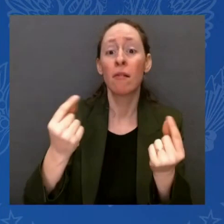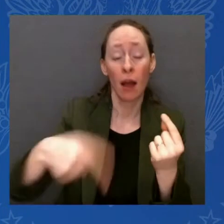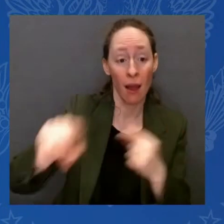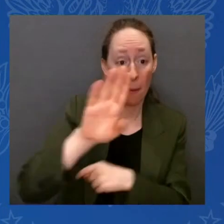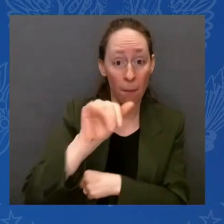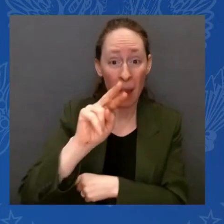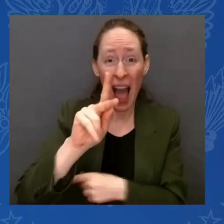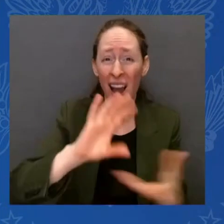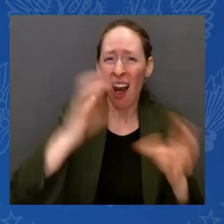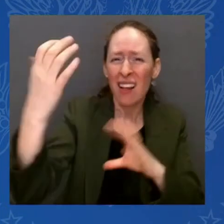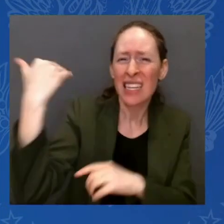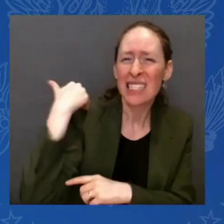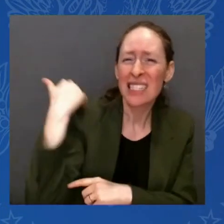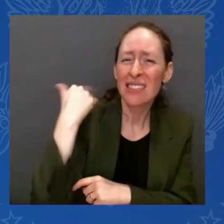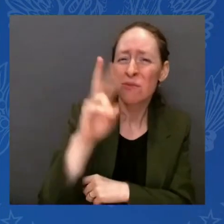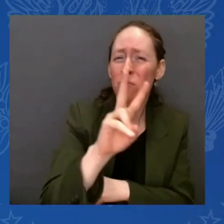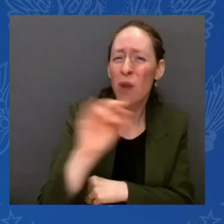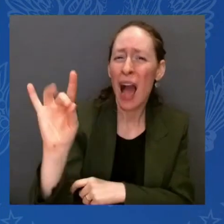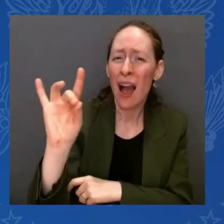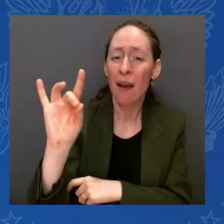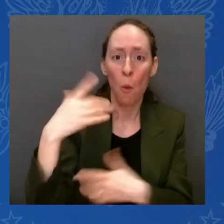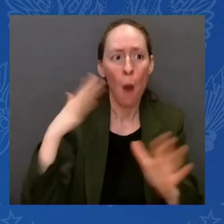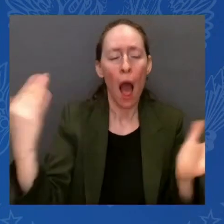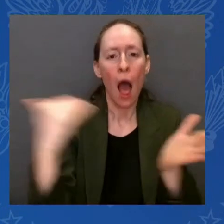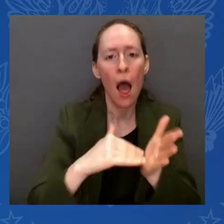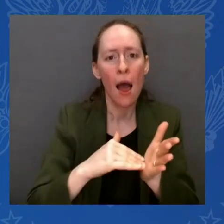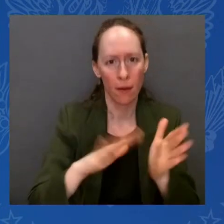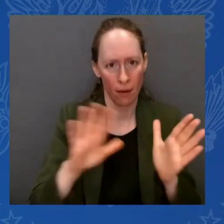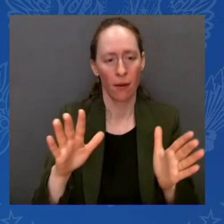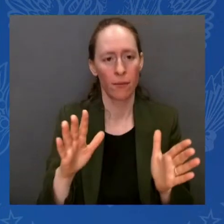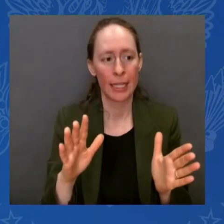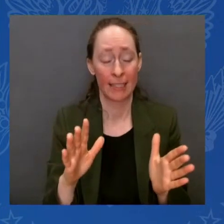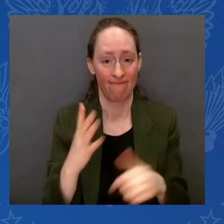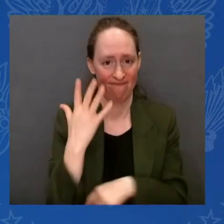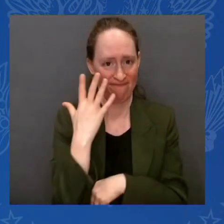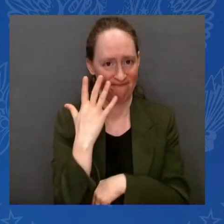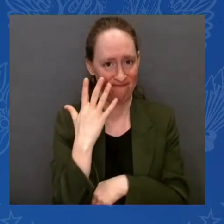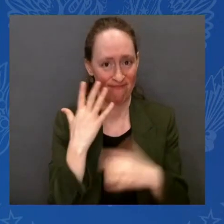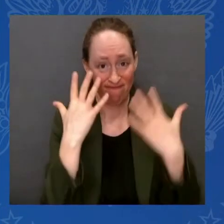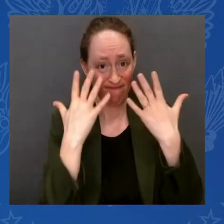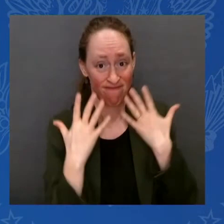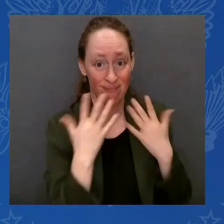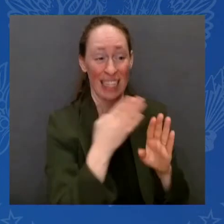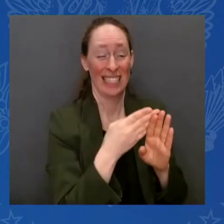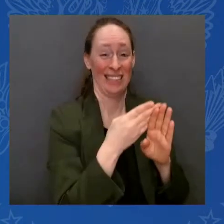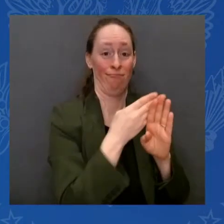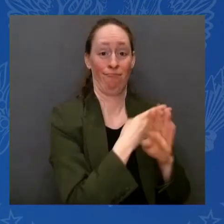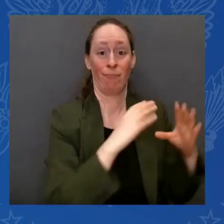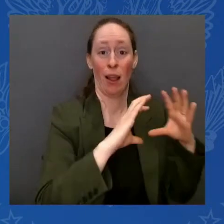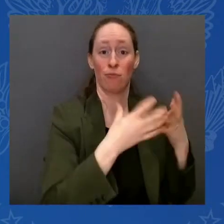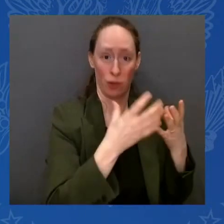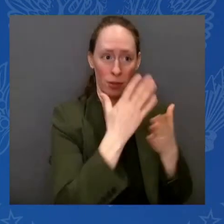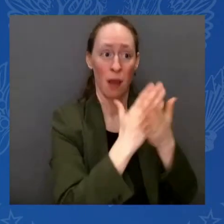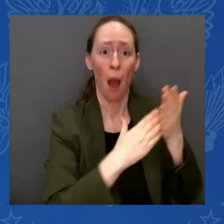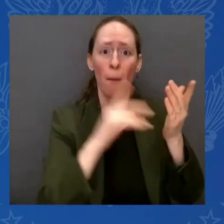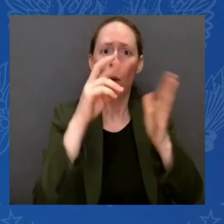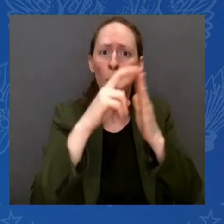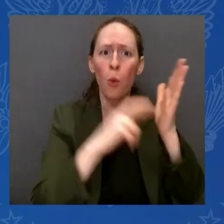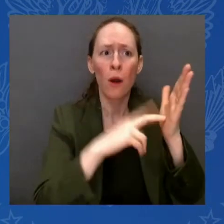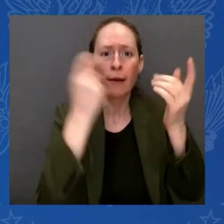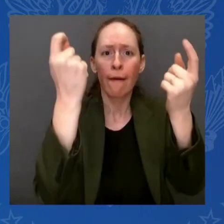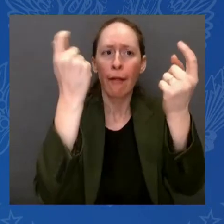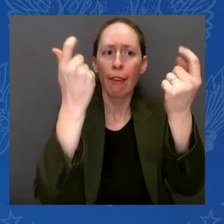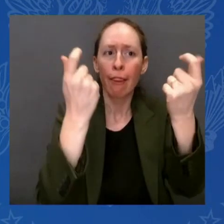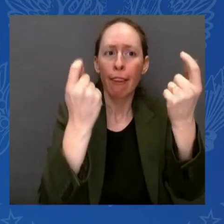of these requirements. I'm going to ask Congress and the banking regulators to strengthen the rules for banks to make it less likely this kind of